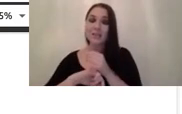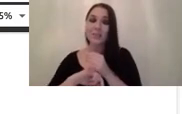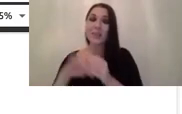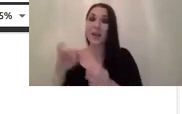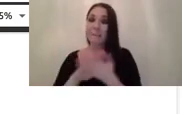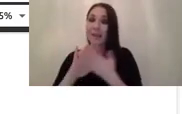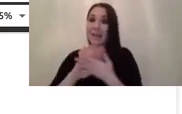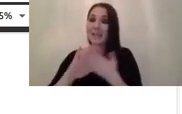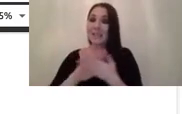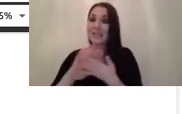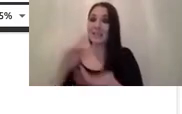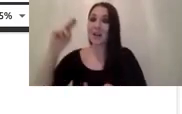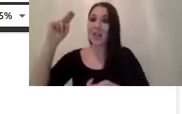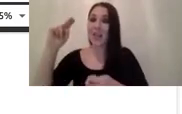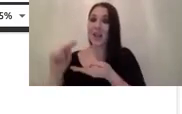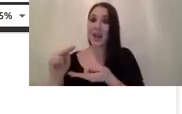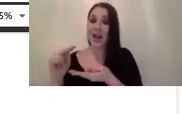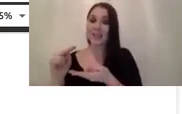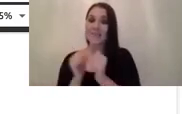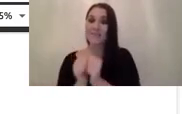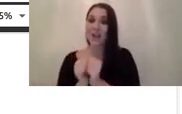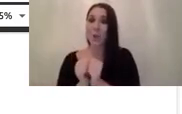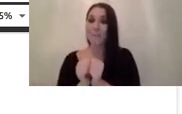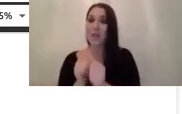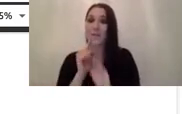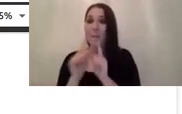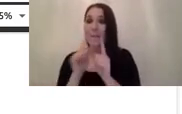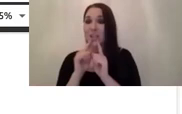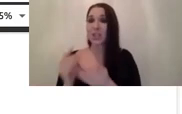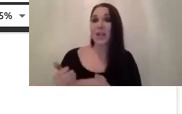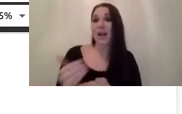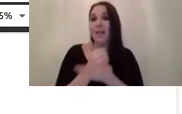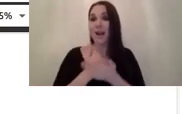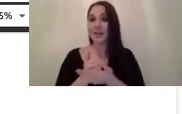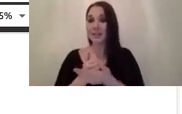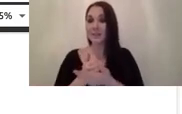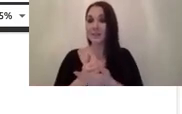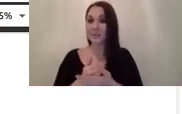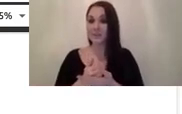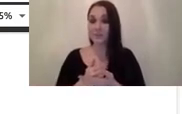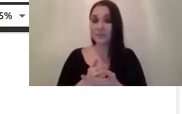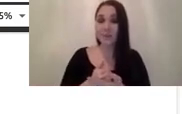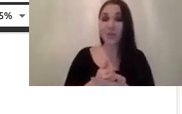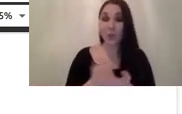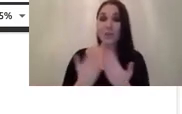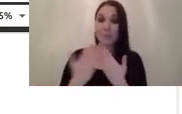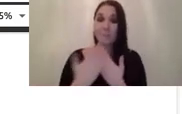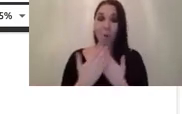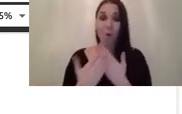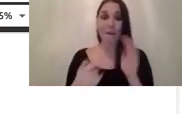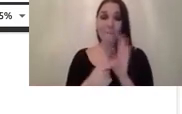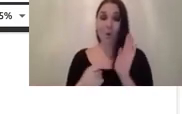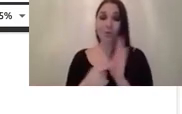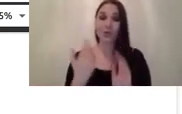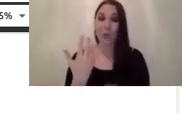um valuable information we're going to be collecting so of course it's uh it's more important to have to have a